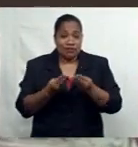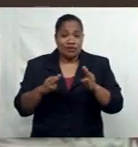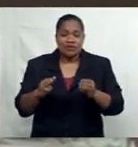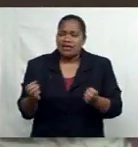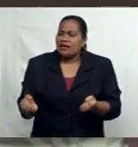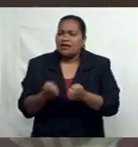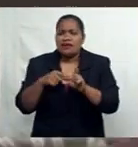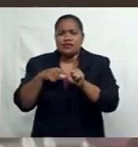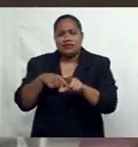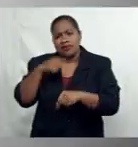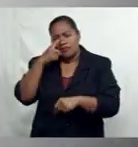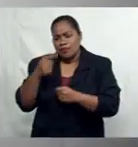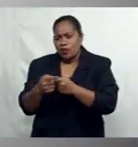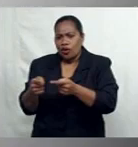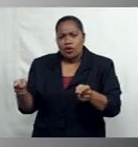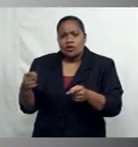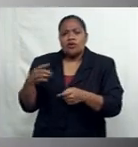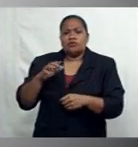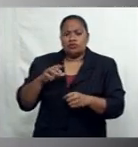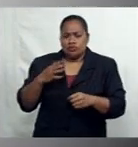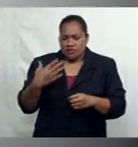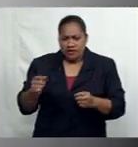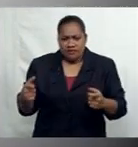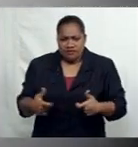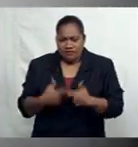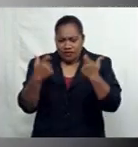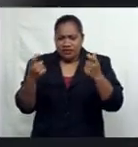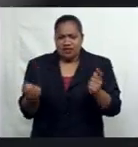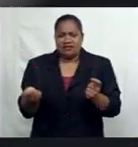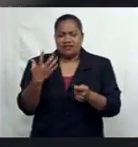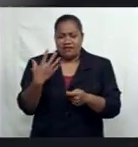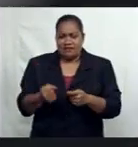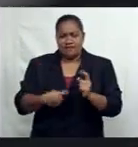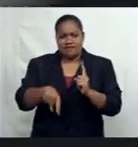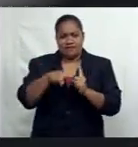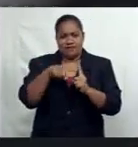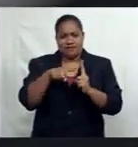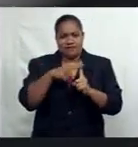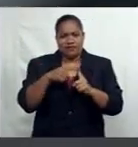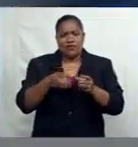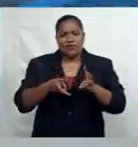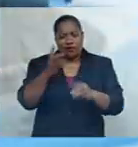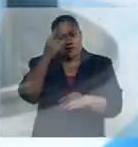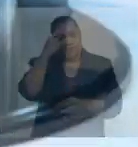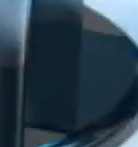challenge thrown their way with a positive mindset. Lina Reese, FBC News.